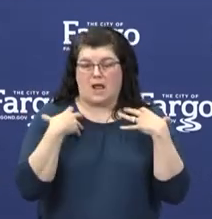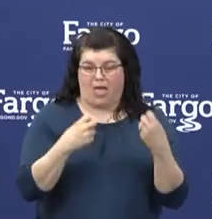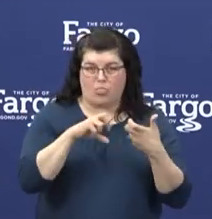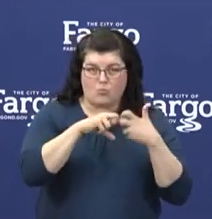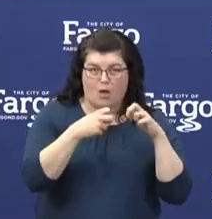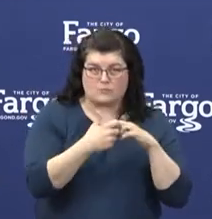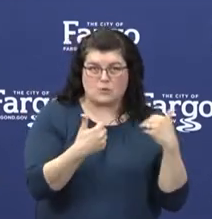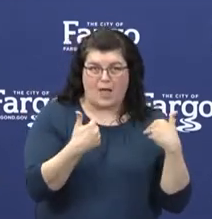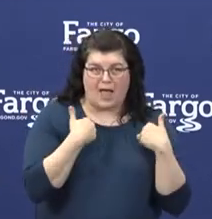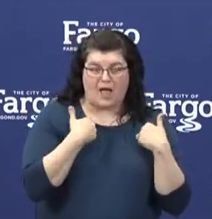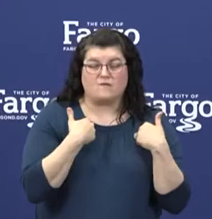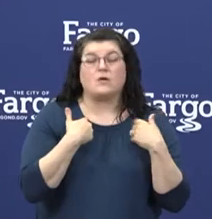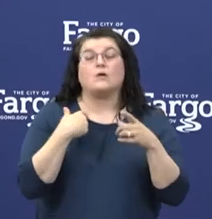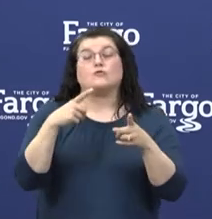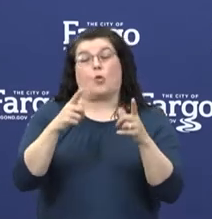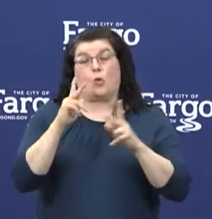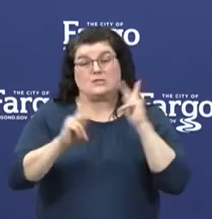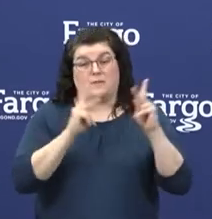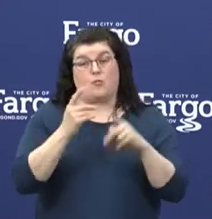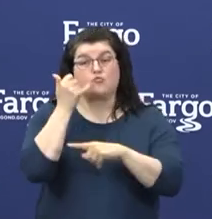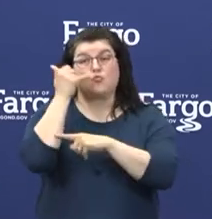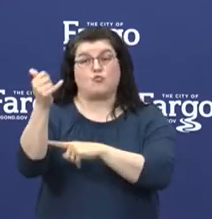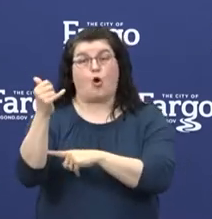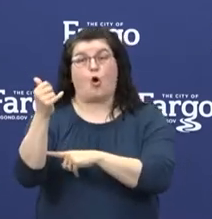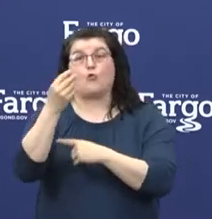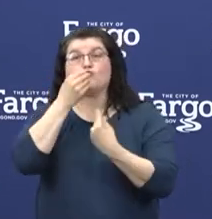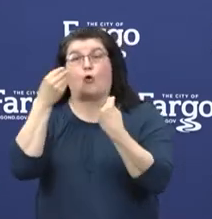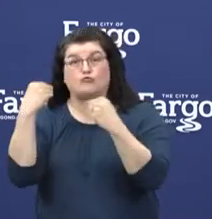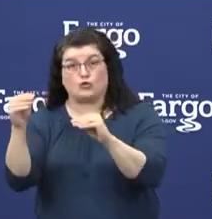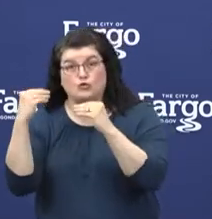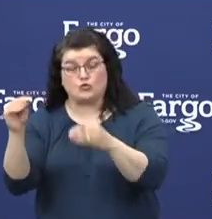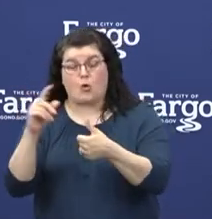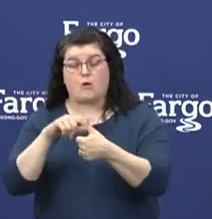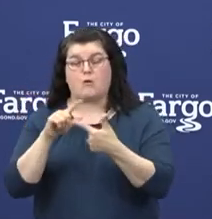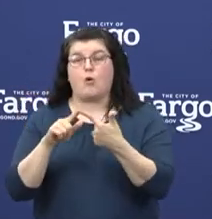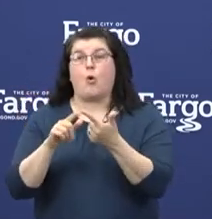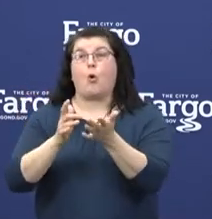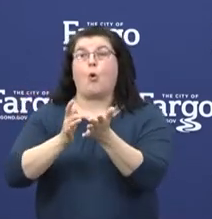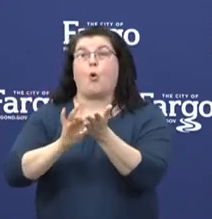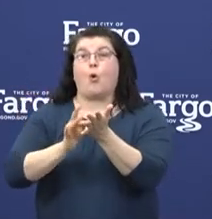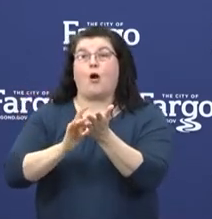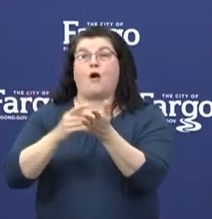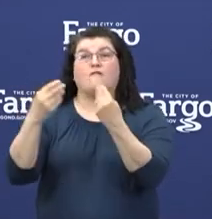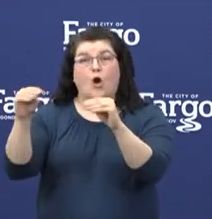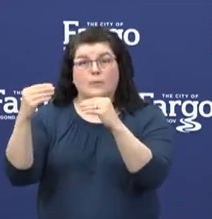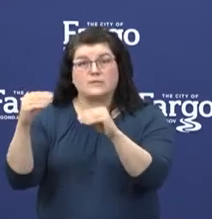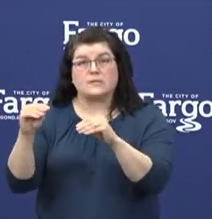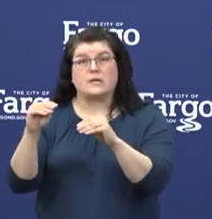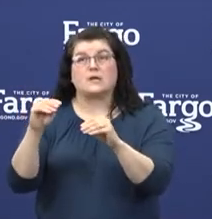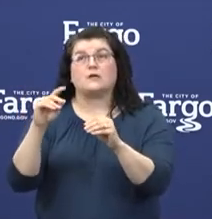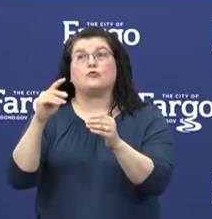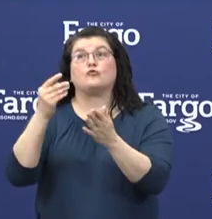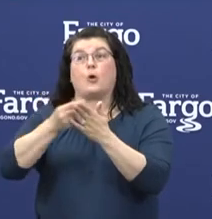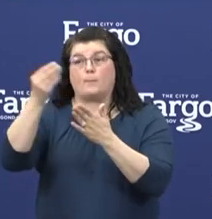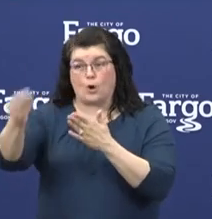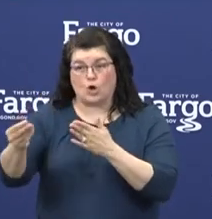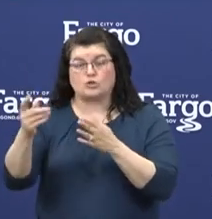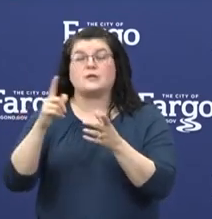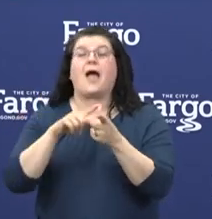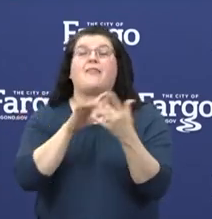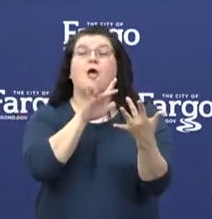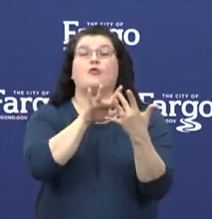Residents must call their grocery store or pharmacy to purchase items, then contact the Sheriff's Department at 218